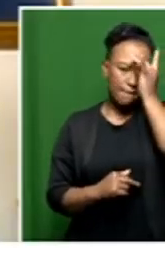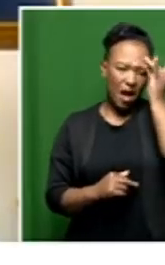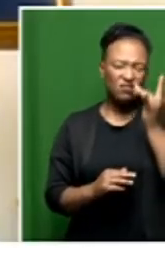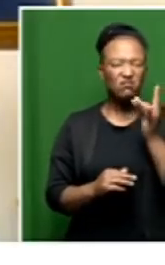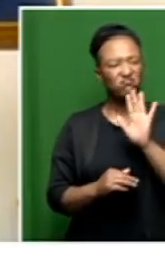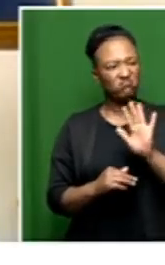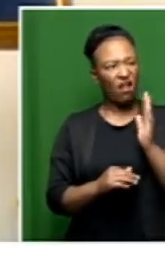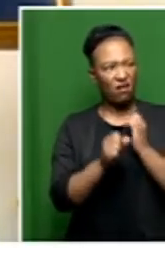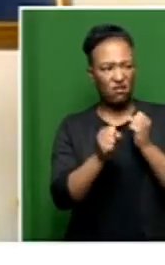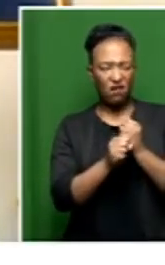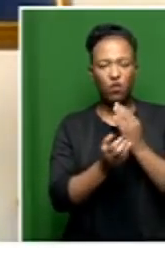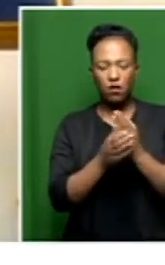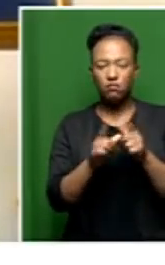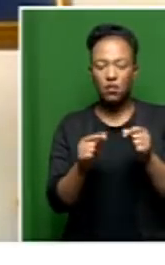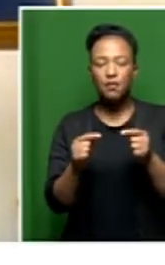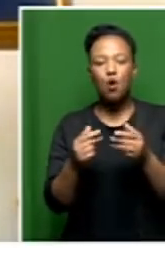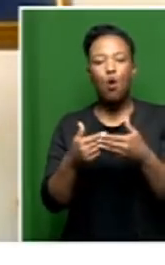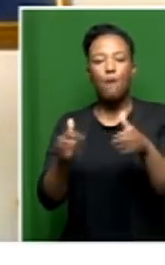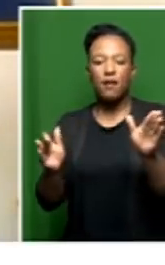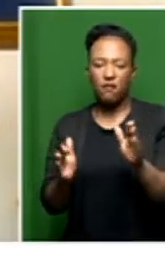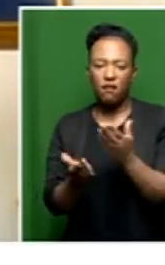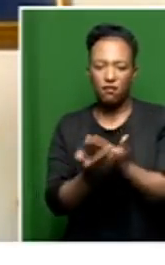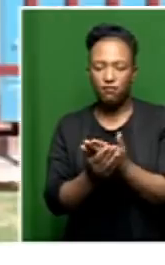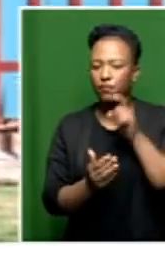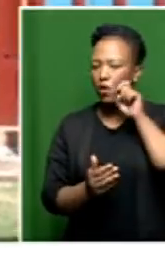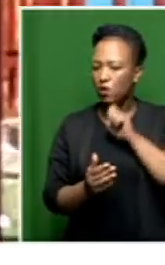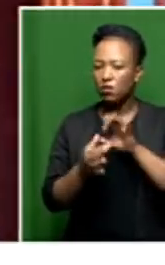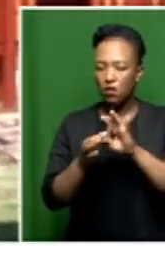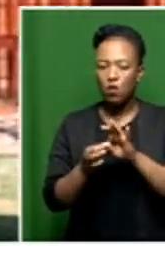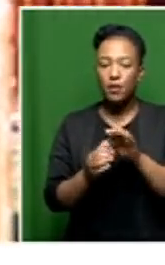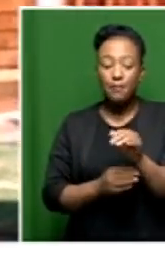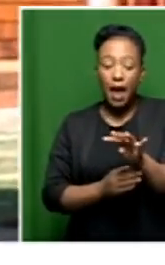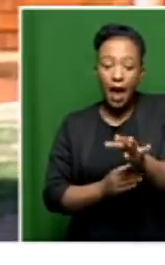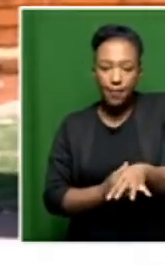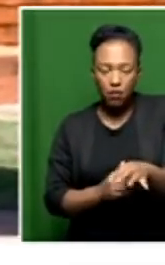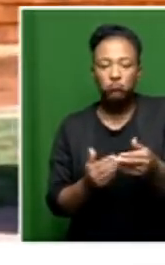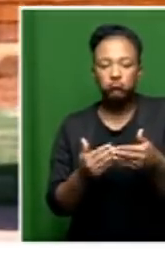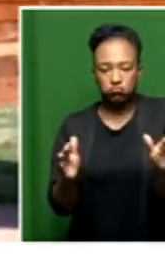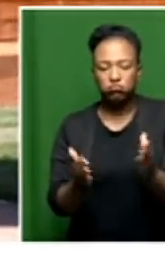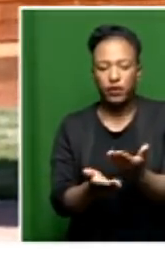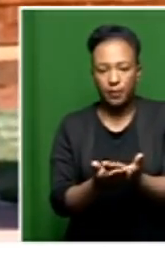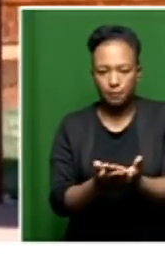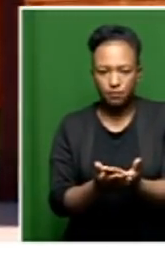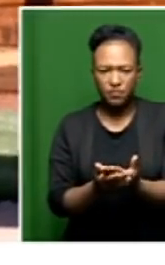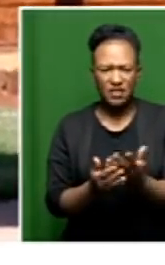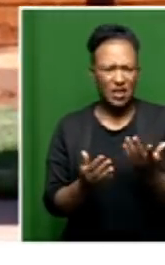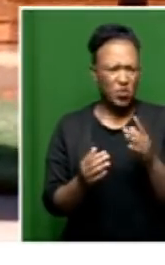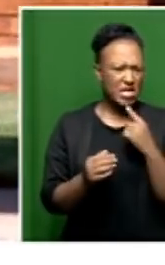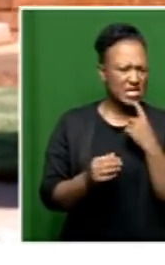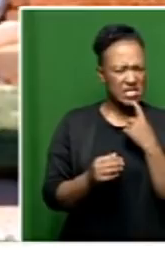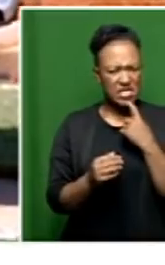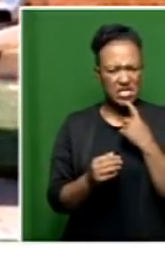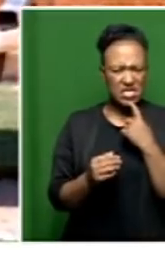We can open Moorclaking Old Age Home by the beginning of April. We then realized that there was staff